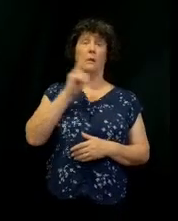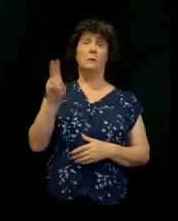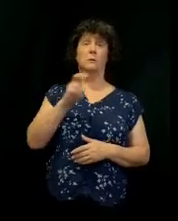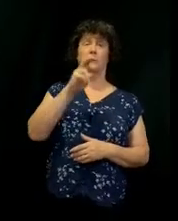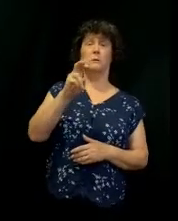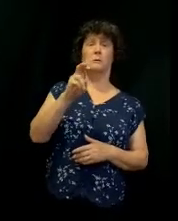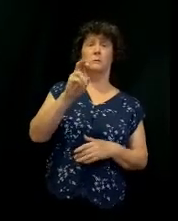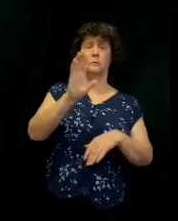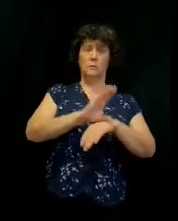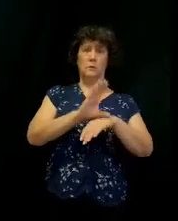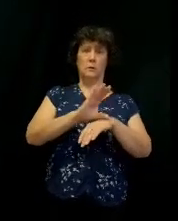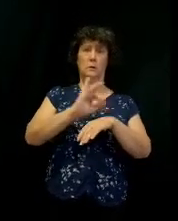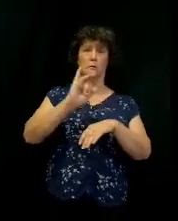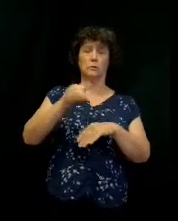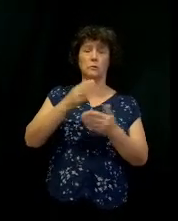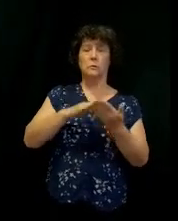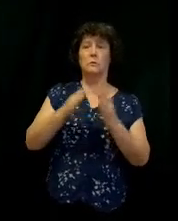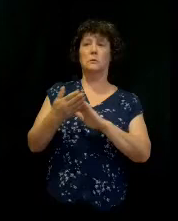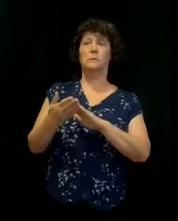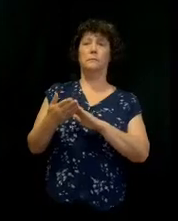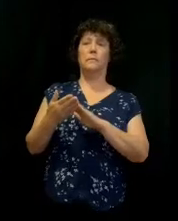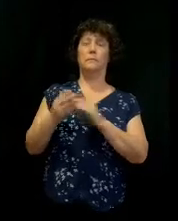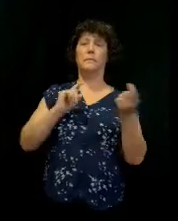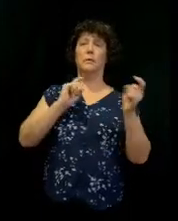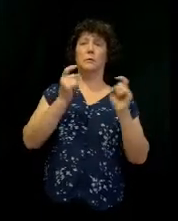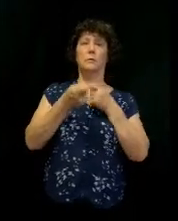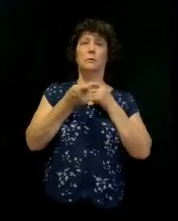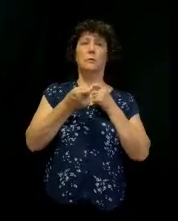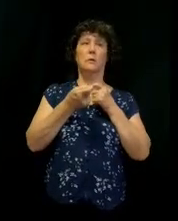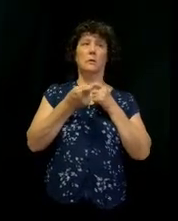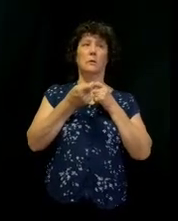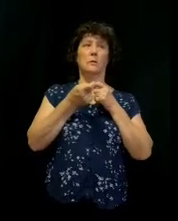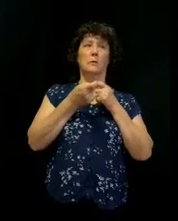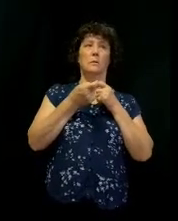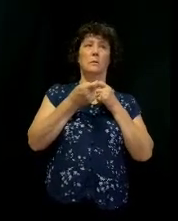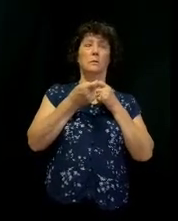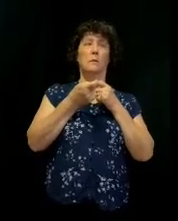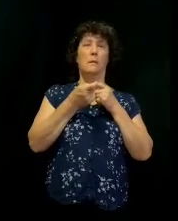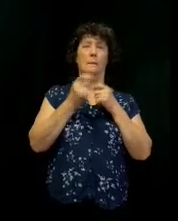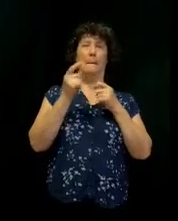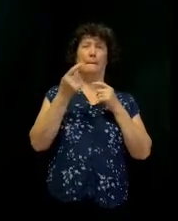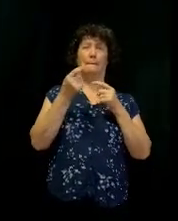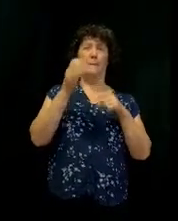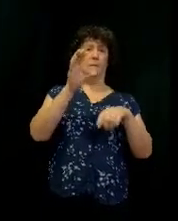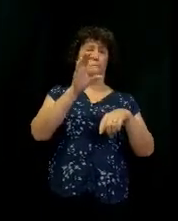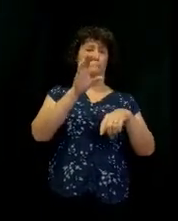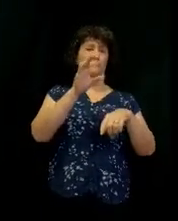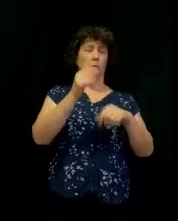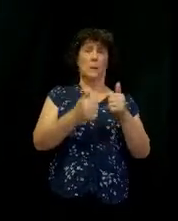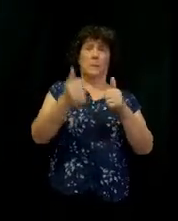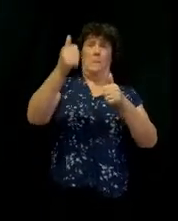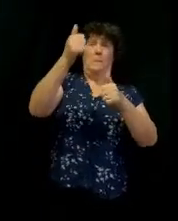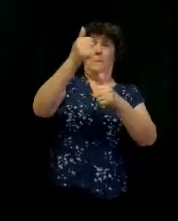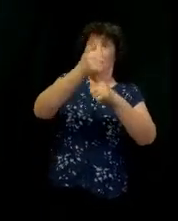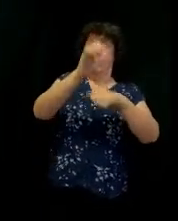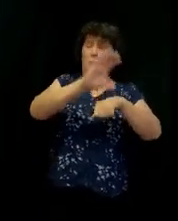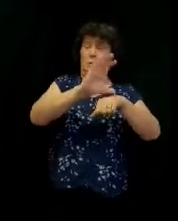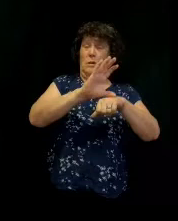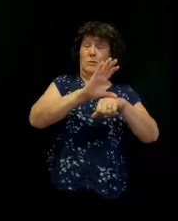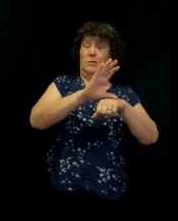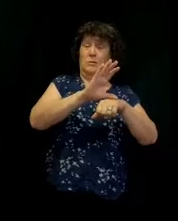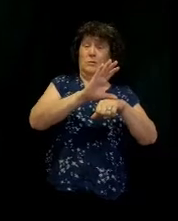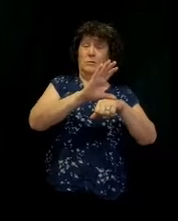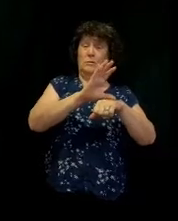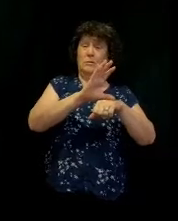church, the church of Jerusalem, James is the pastor. The main church, right? This is the hub. They're questioning. They're